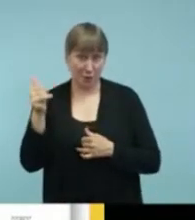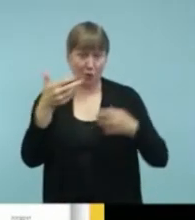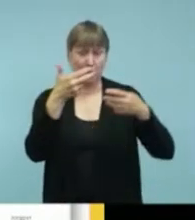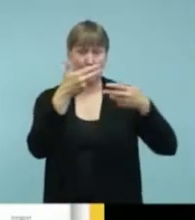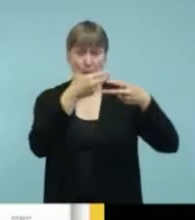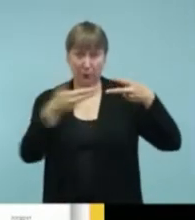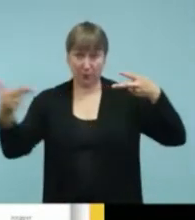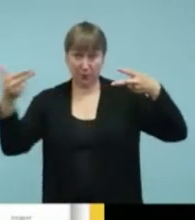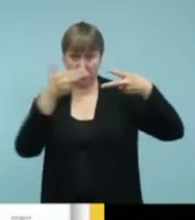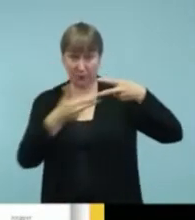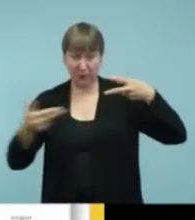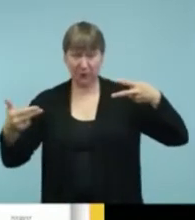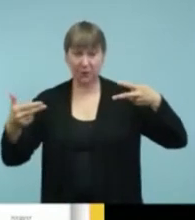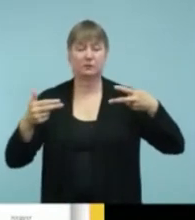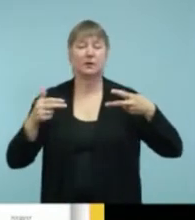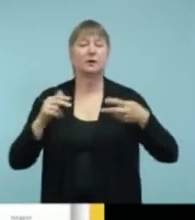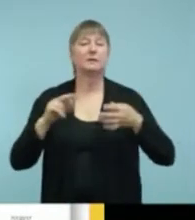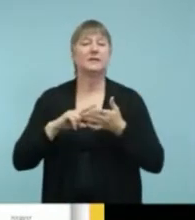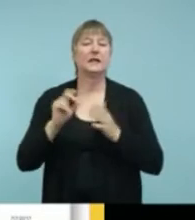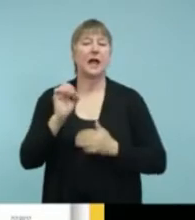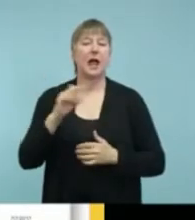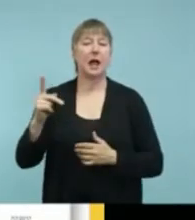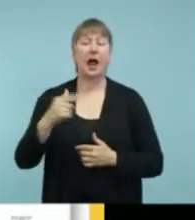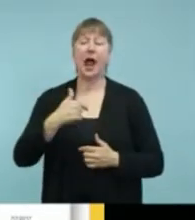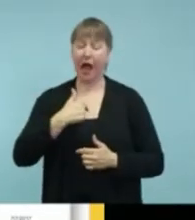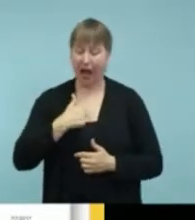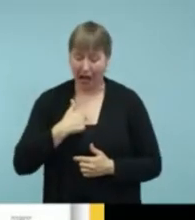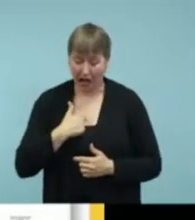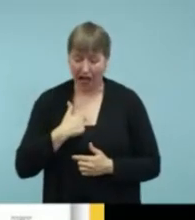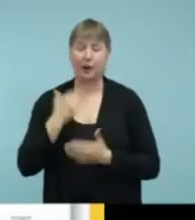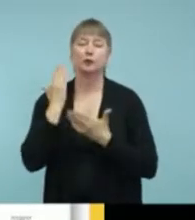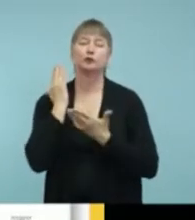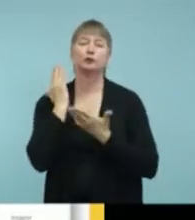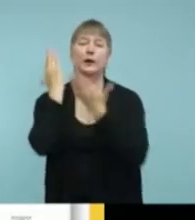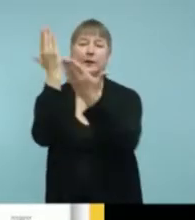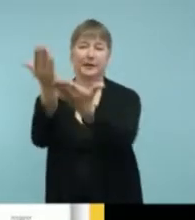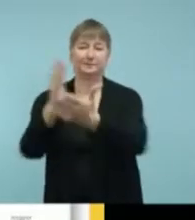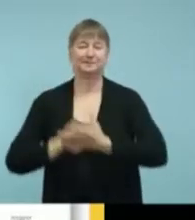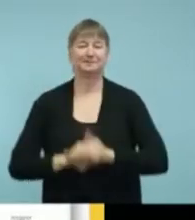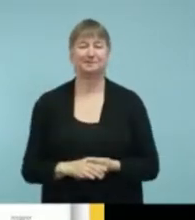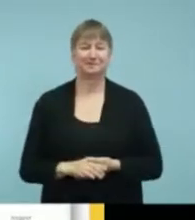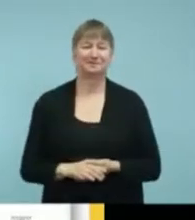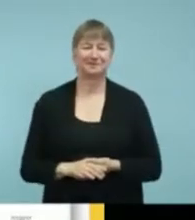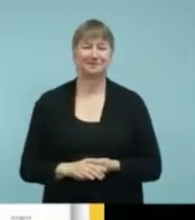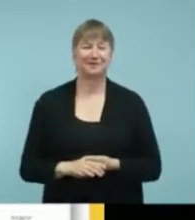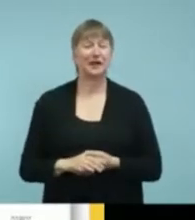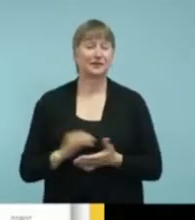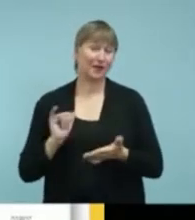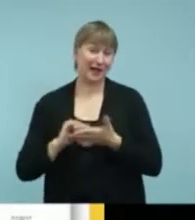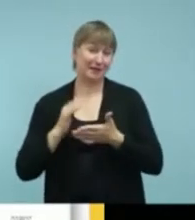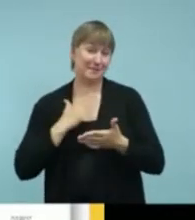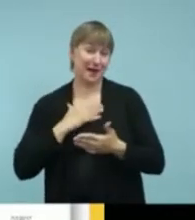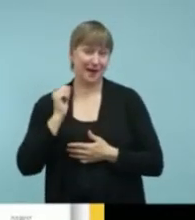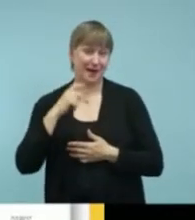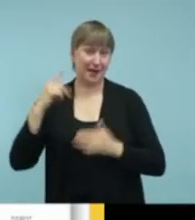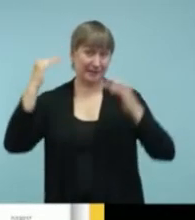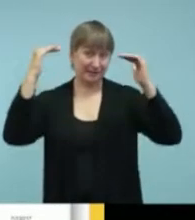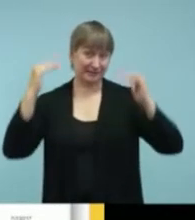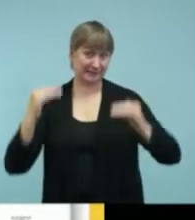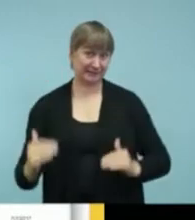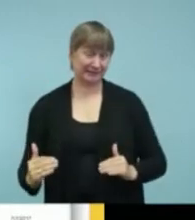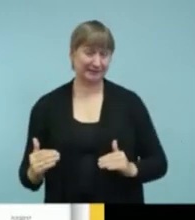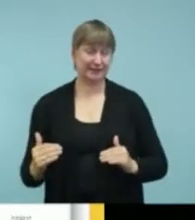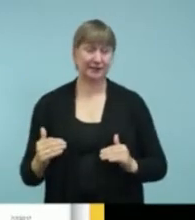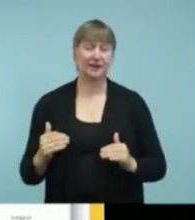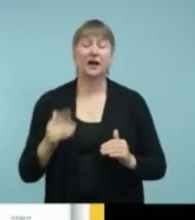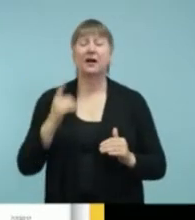means that those are apps that I highly recommend. So that's how the app list works. Right now, the app list for the Apple